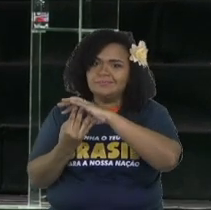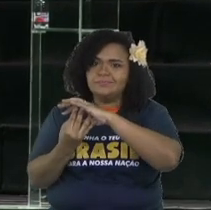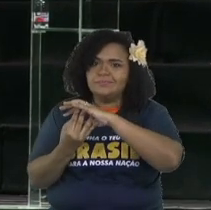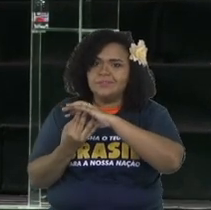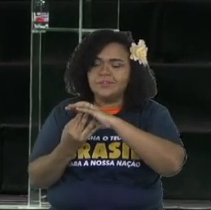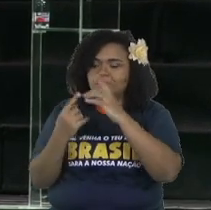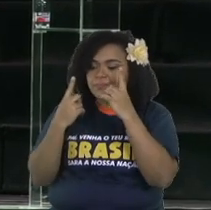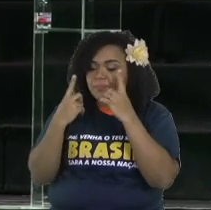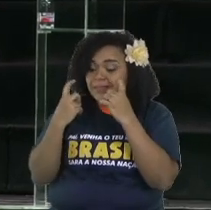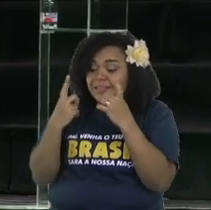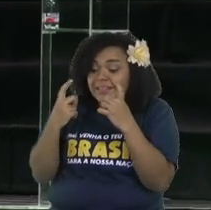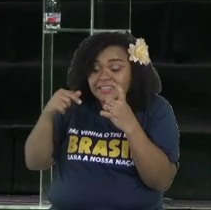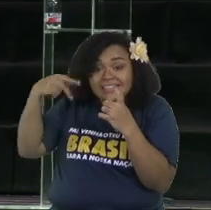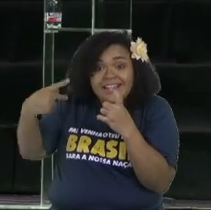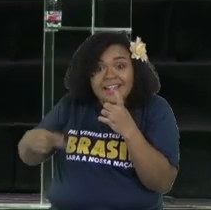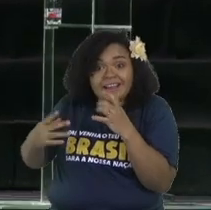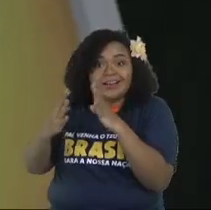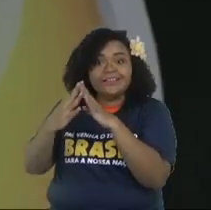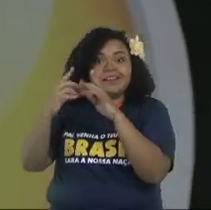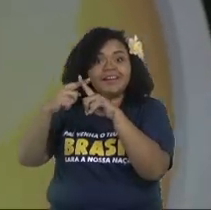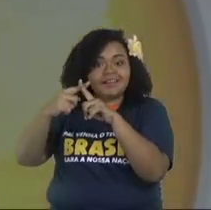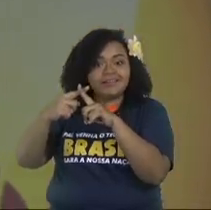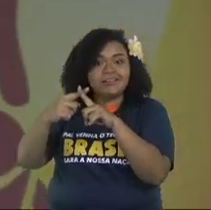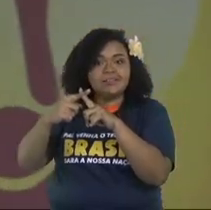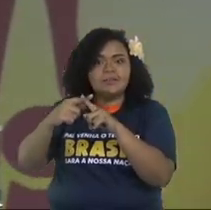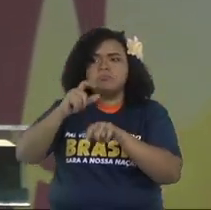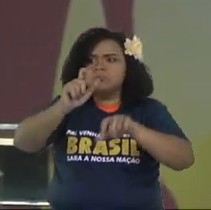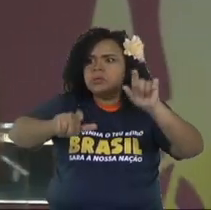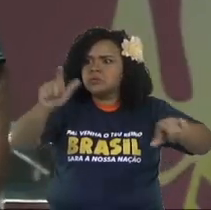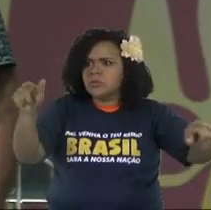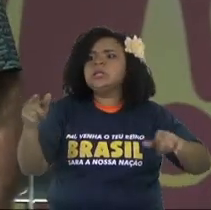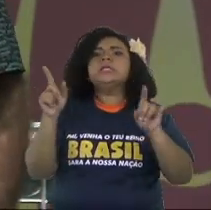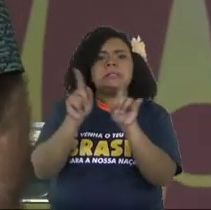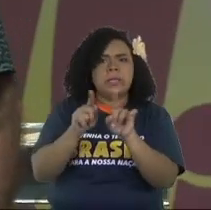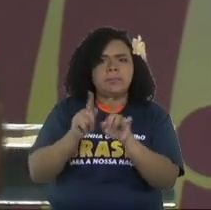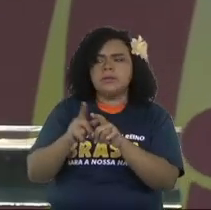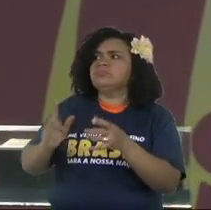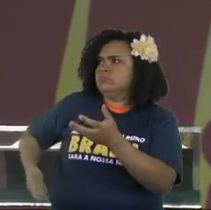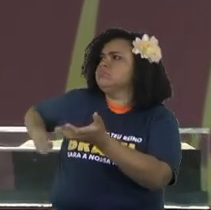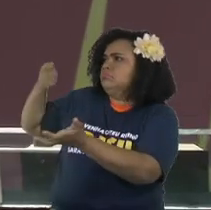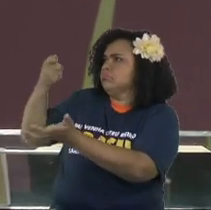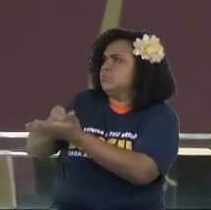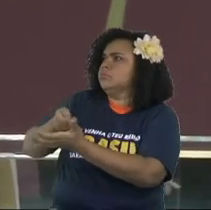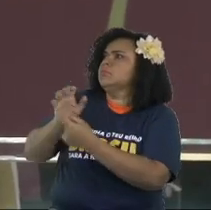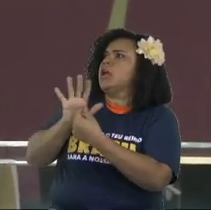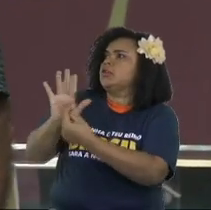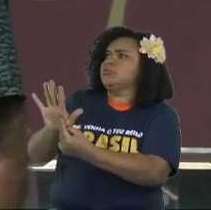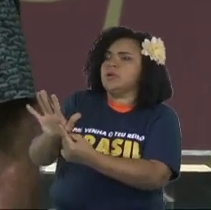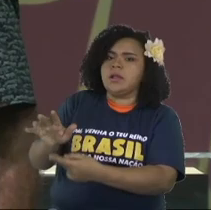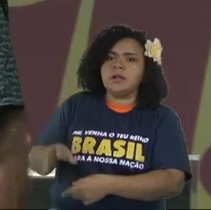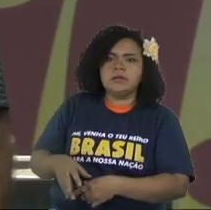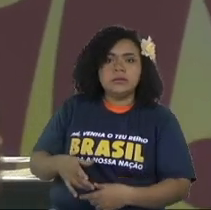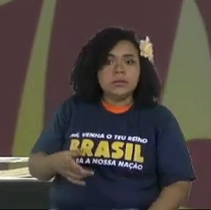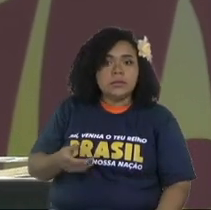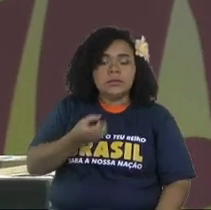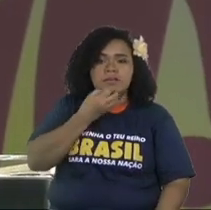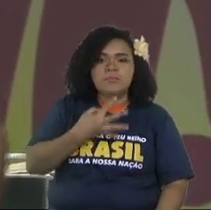my richness are here as many other brothers that's why his church is blessed